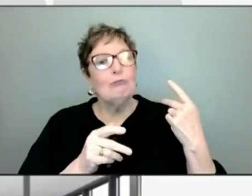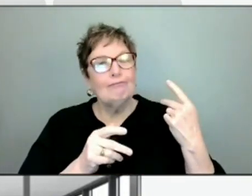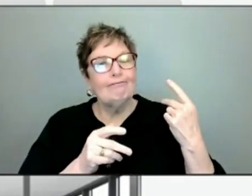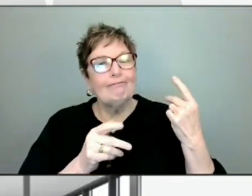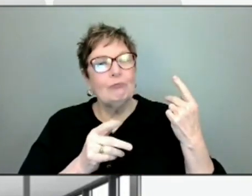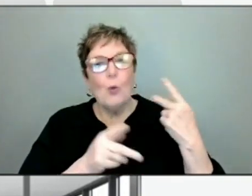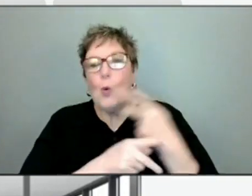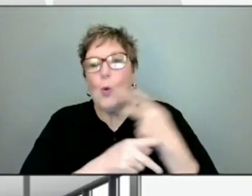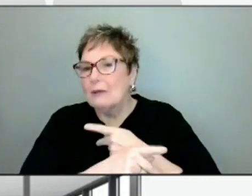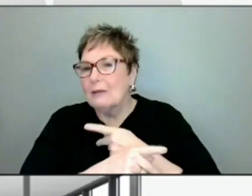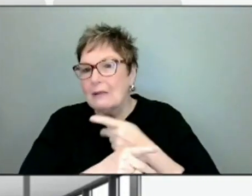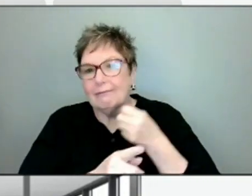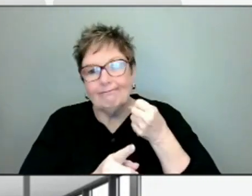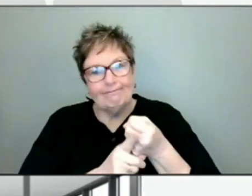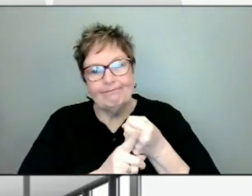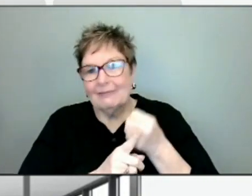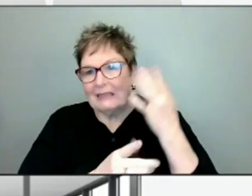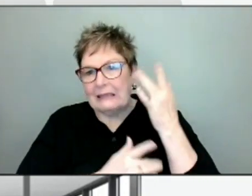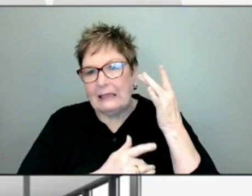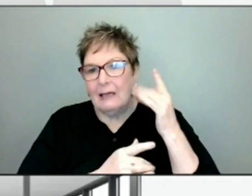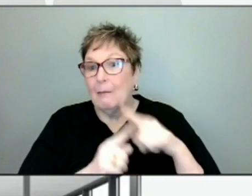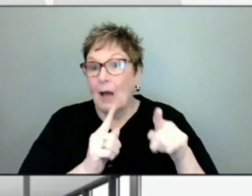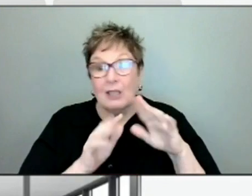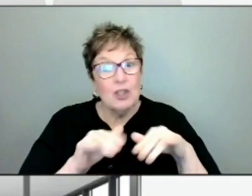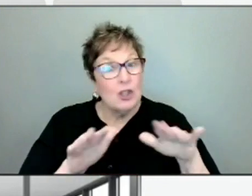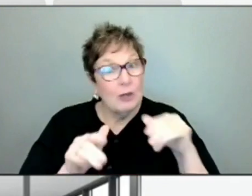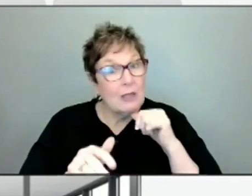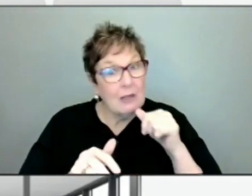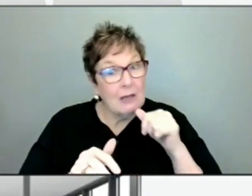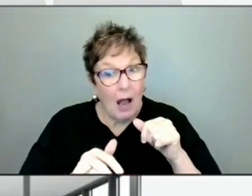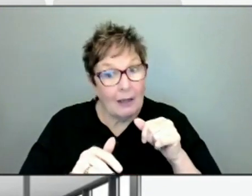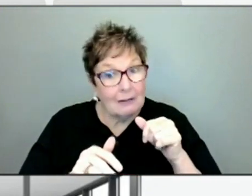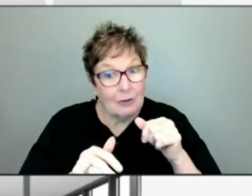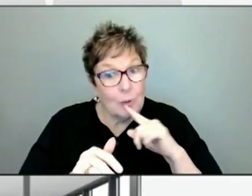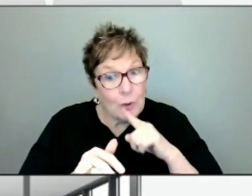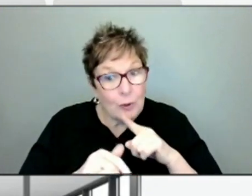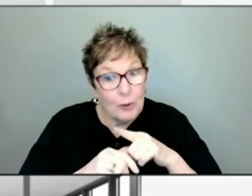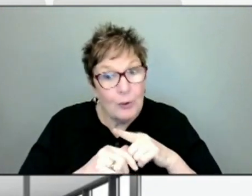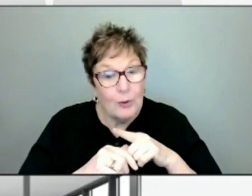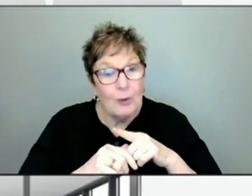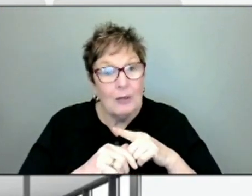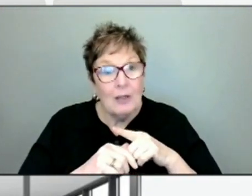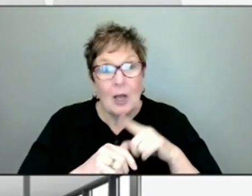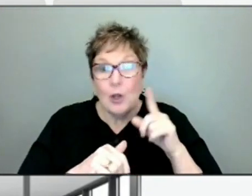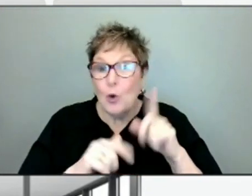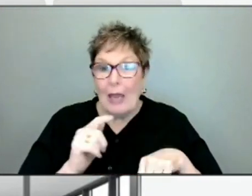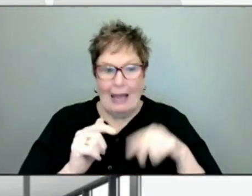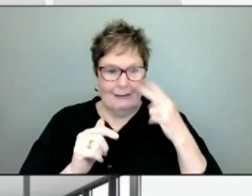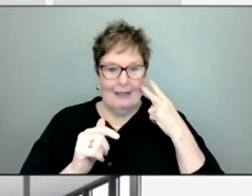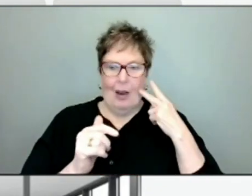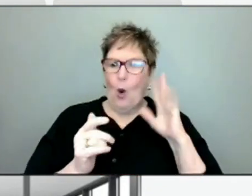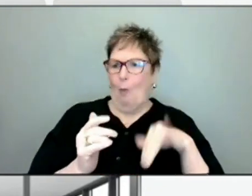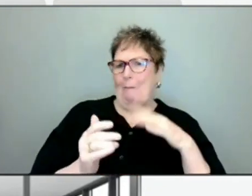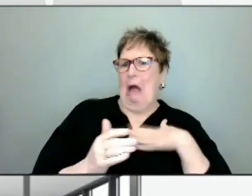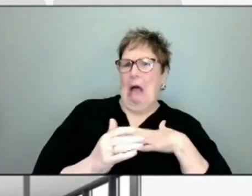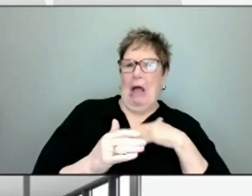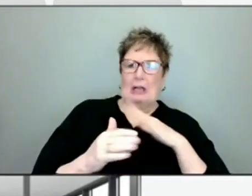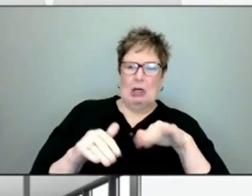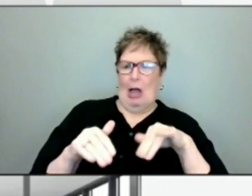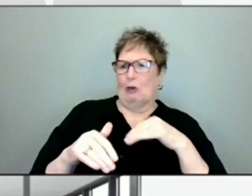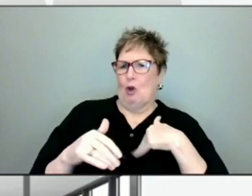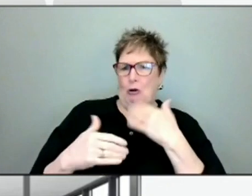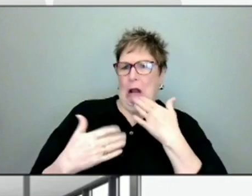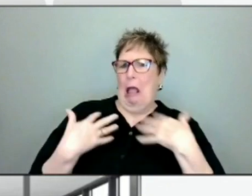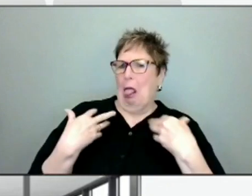That's not necessarily the case that we're seeing with children. And so you can't look at a child and say, this one's more likely